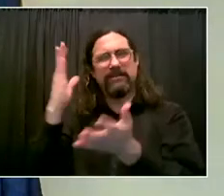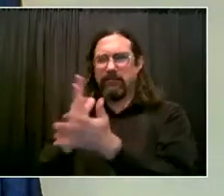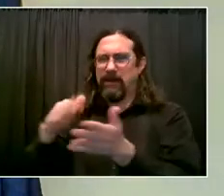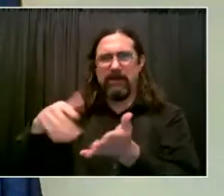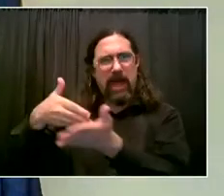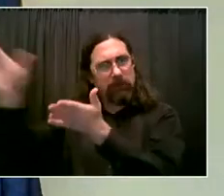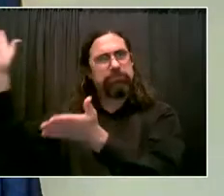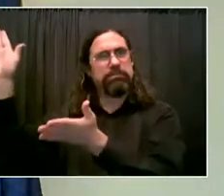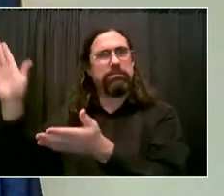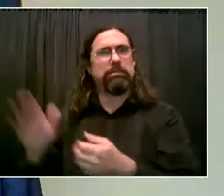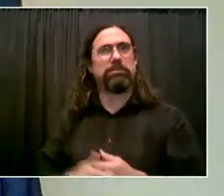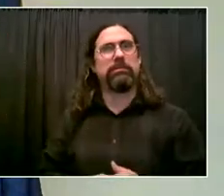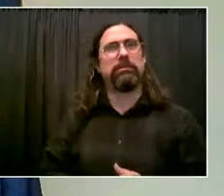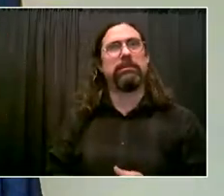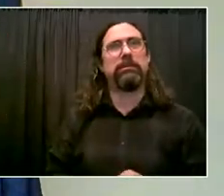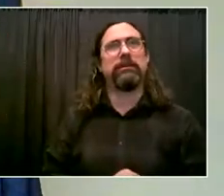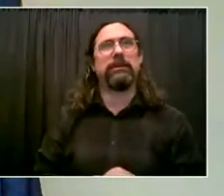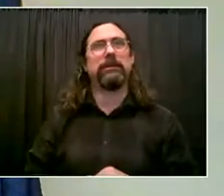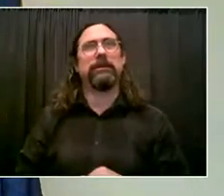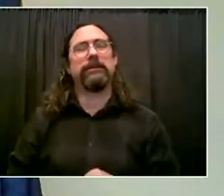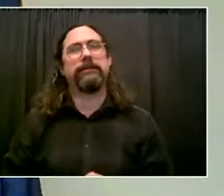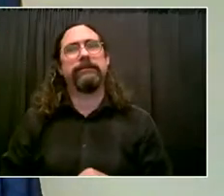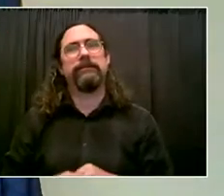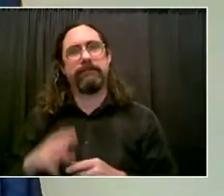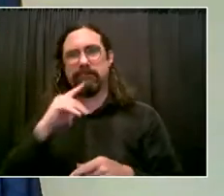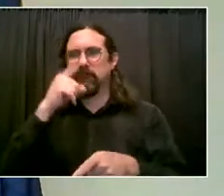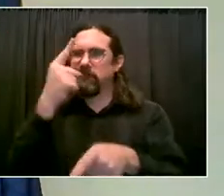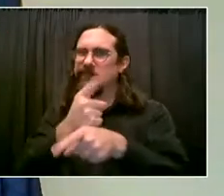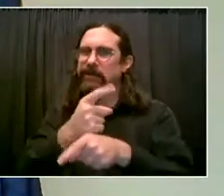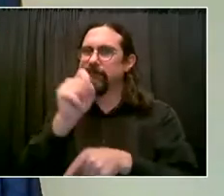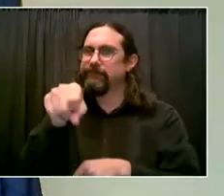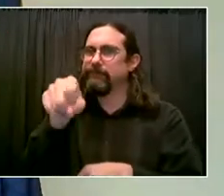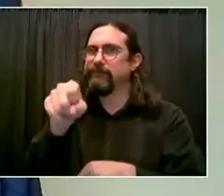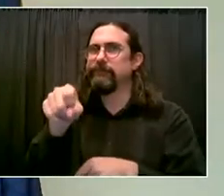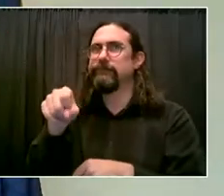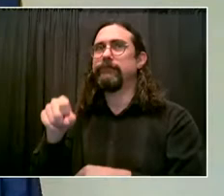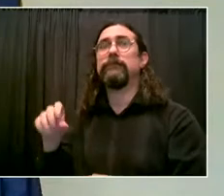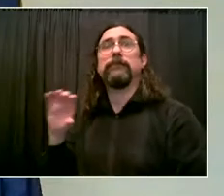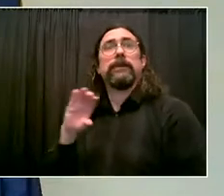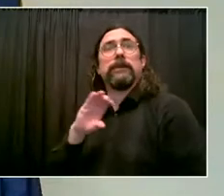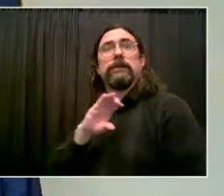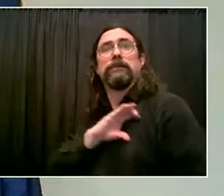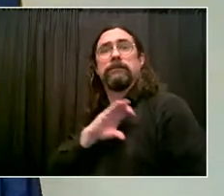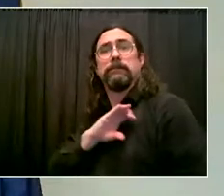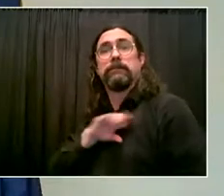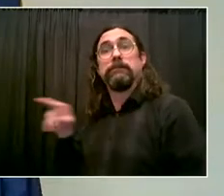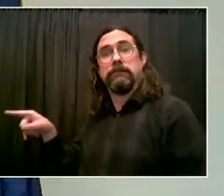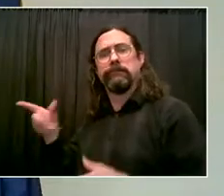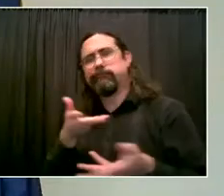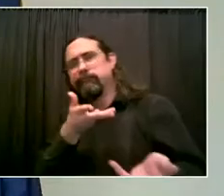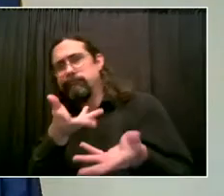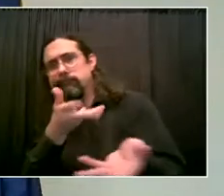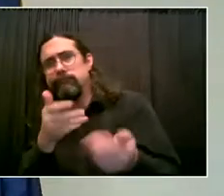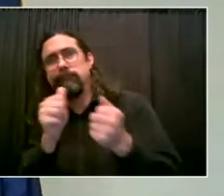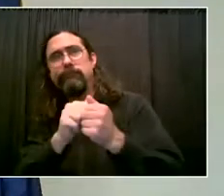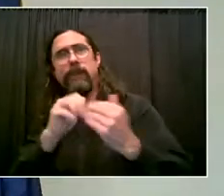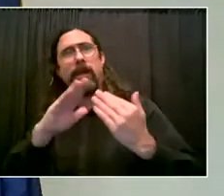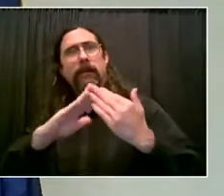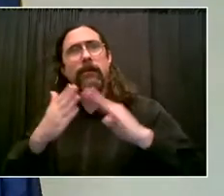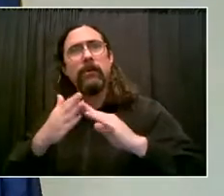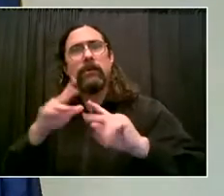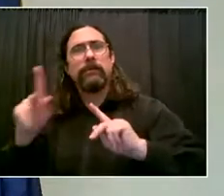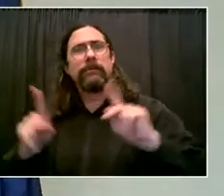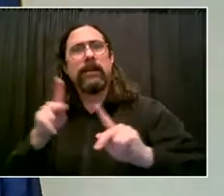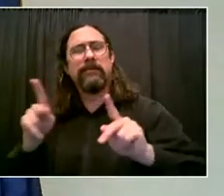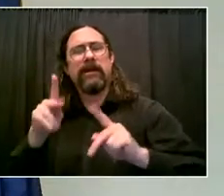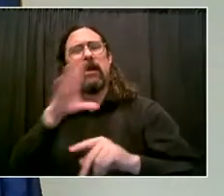long. It is so difficult to get people to cooperate. I started a witness protection program in my office where